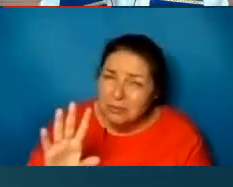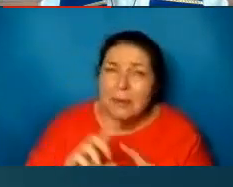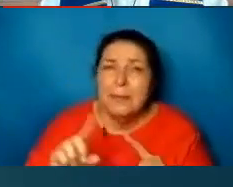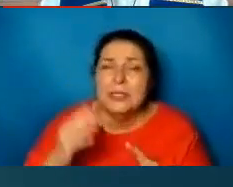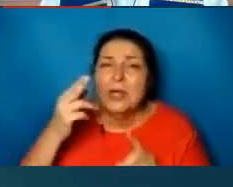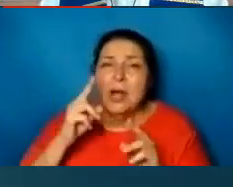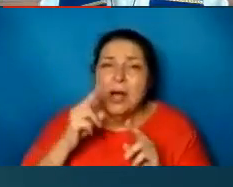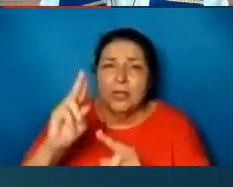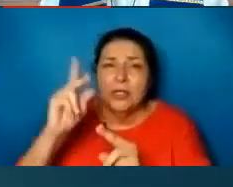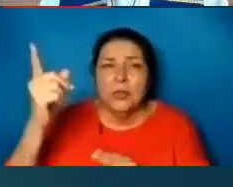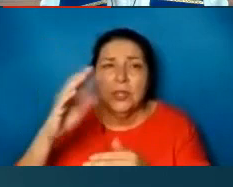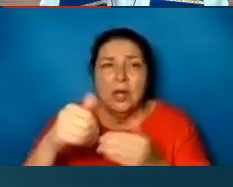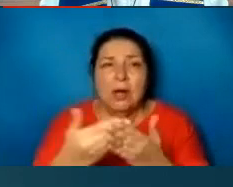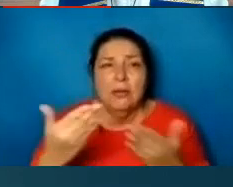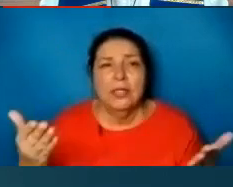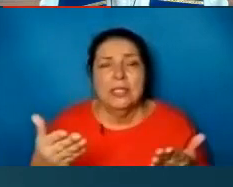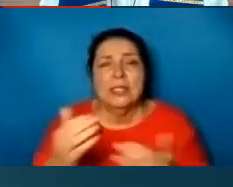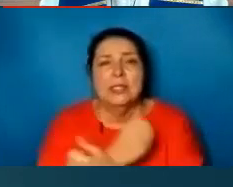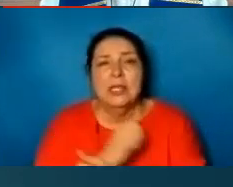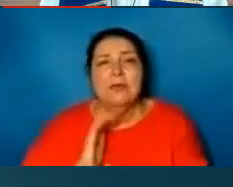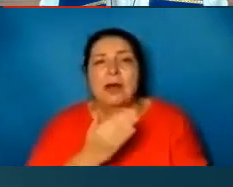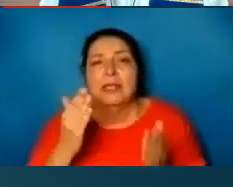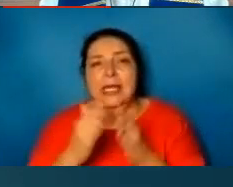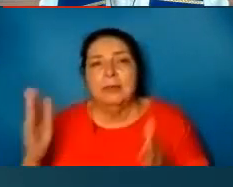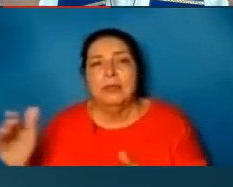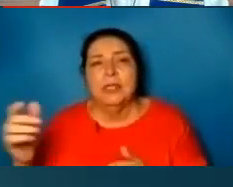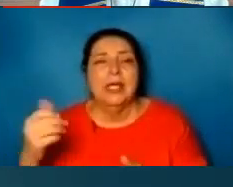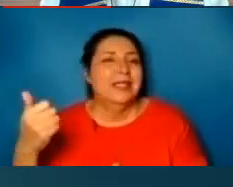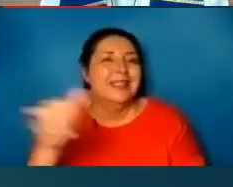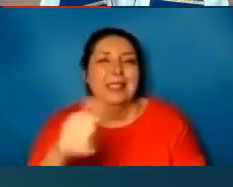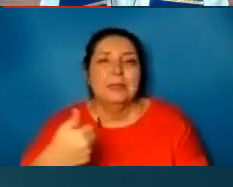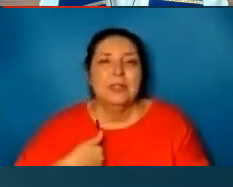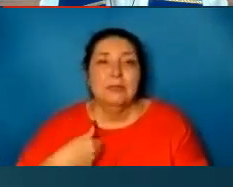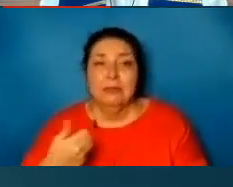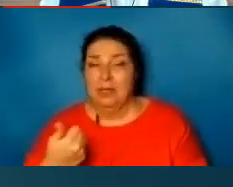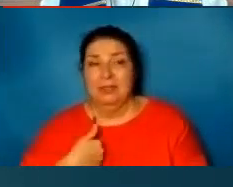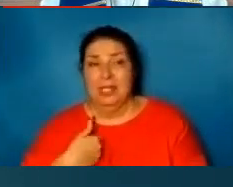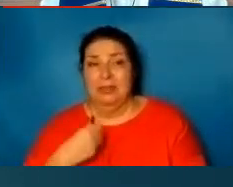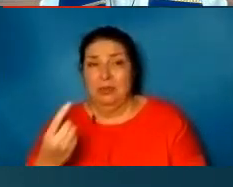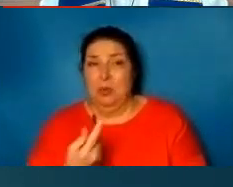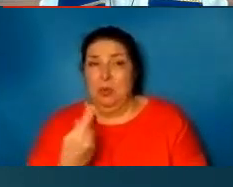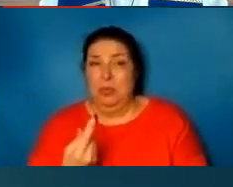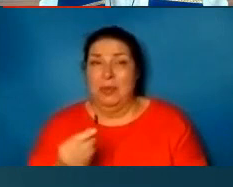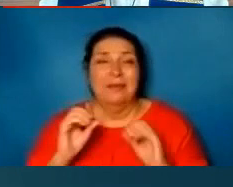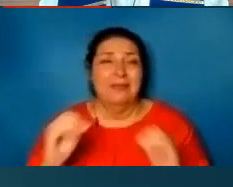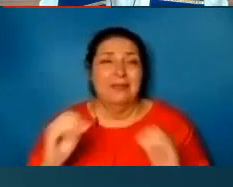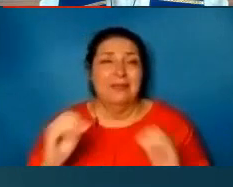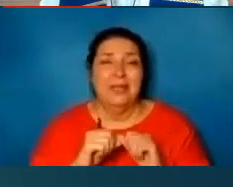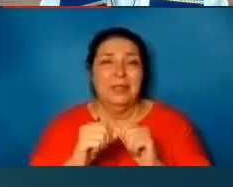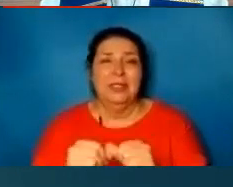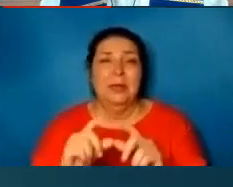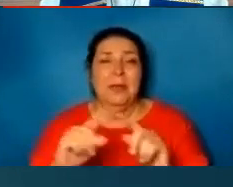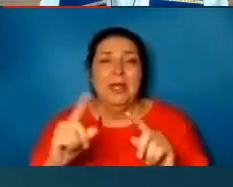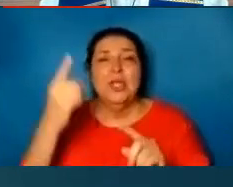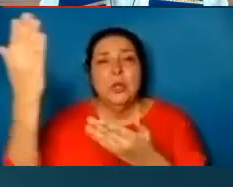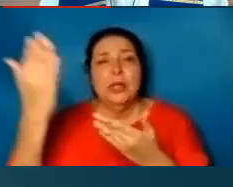all things. And to love our neighbors as ourselves. On our own we have nothing that will endure. But you have granted to